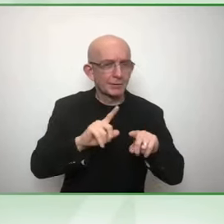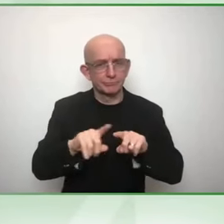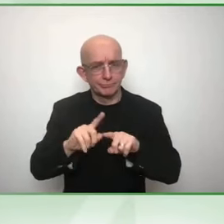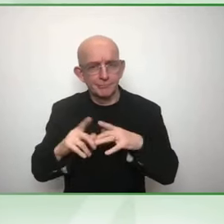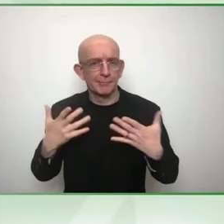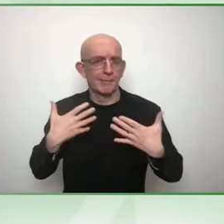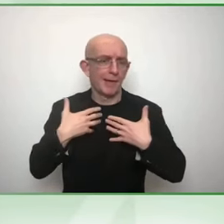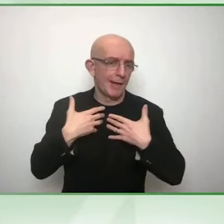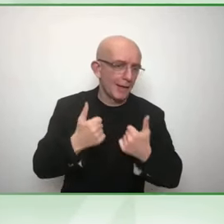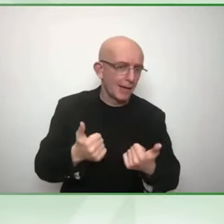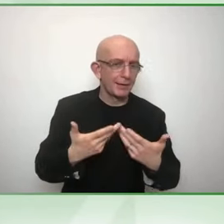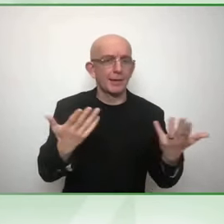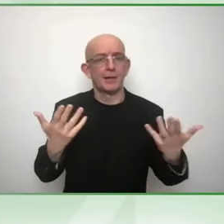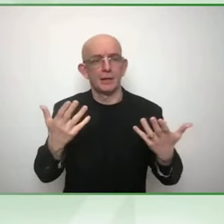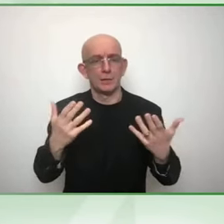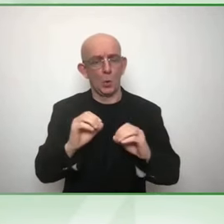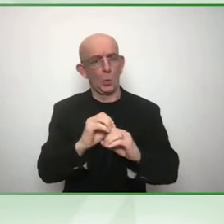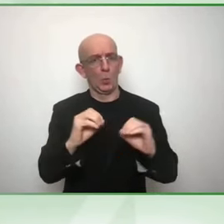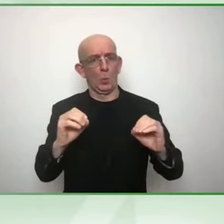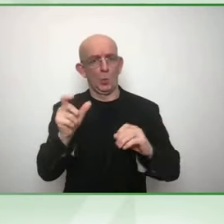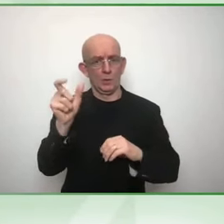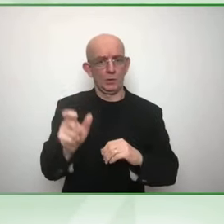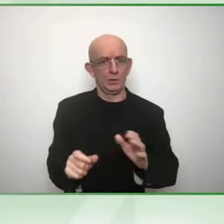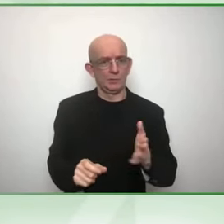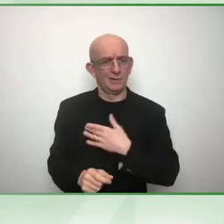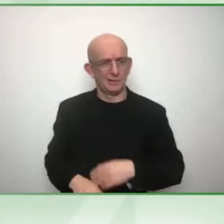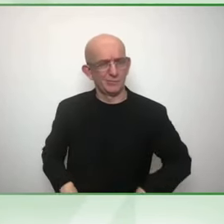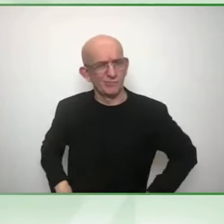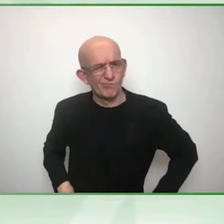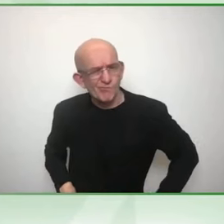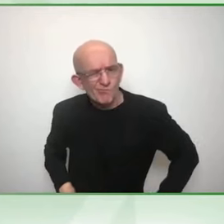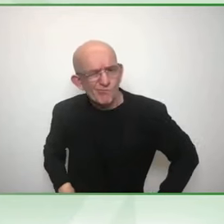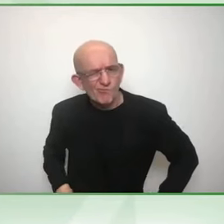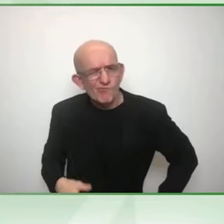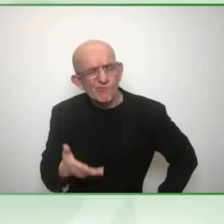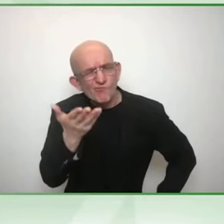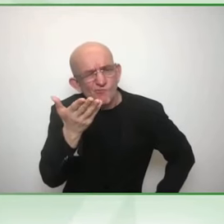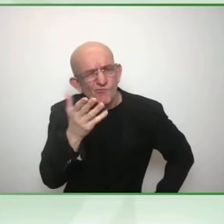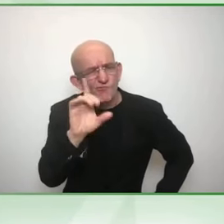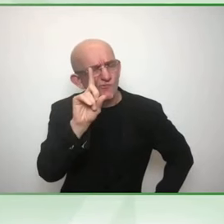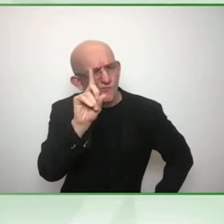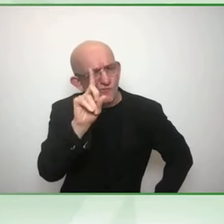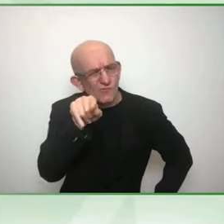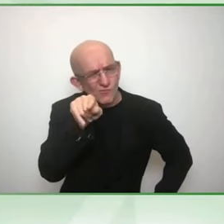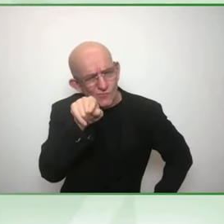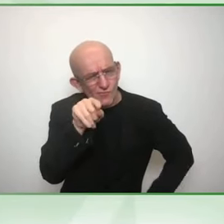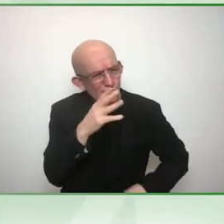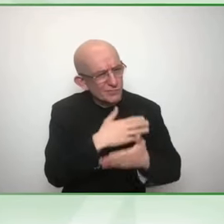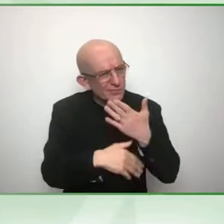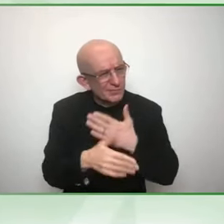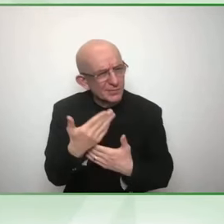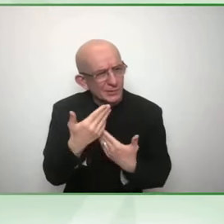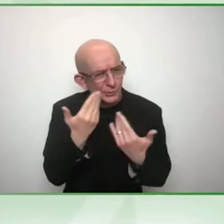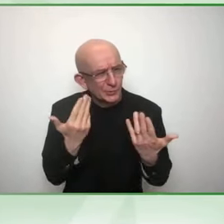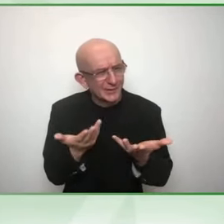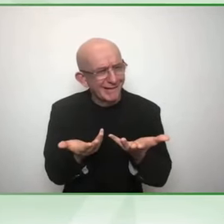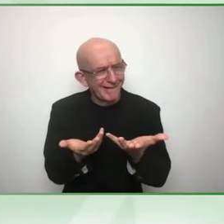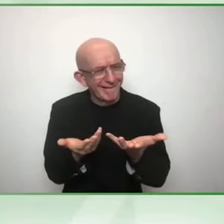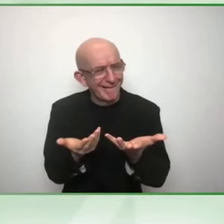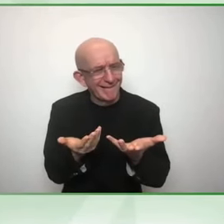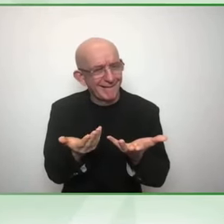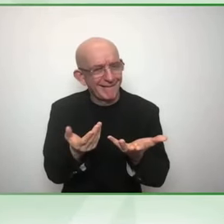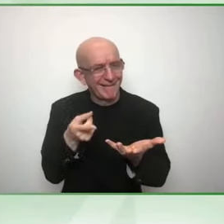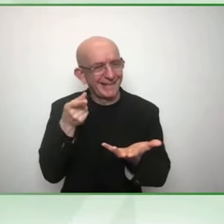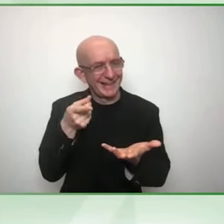And if disability existed, it was on a disability panel. It wasn't the voice of a